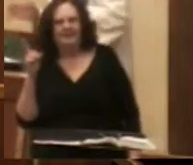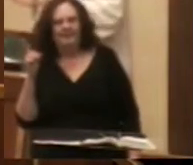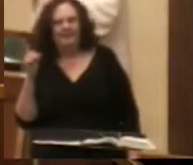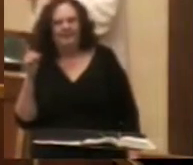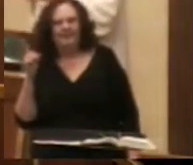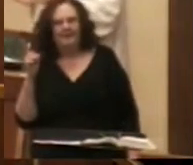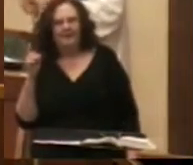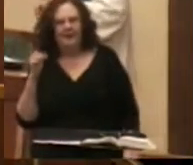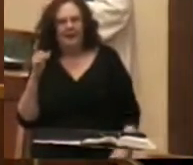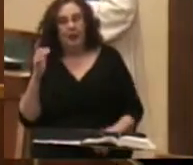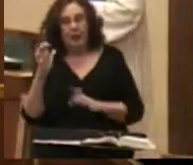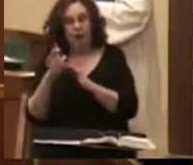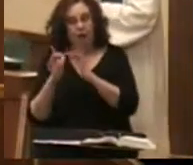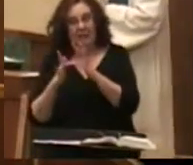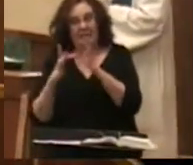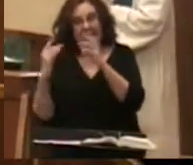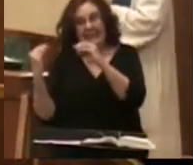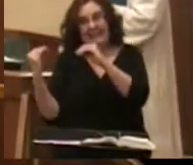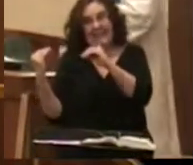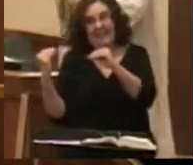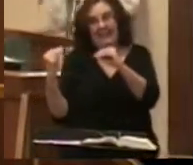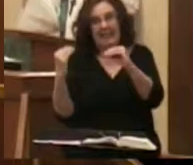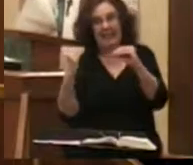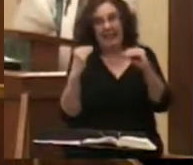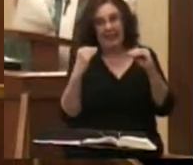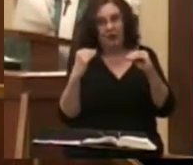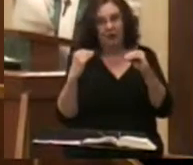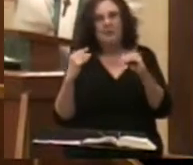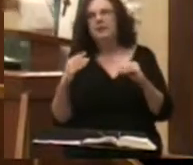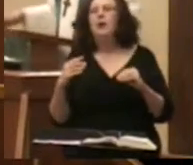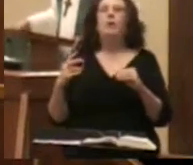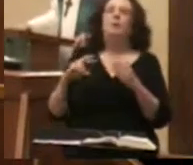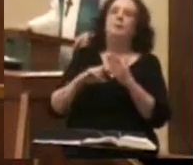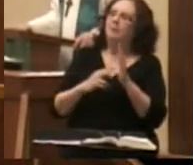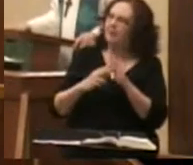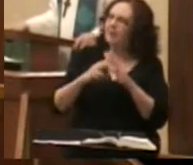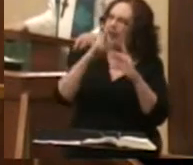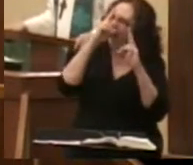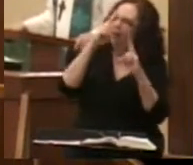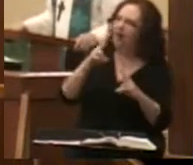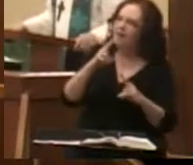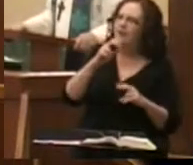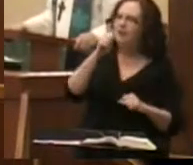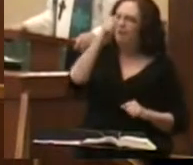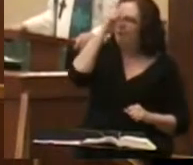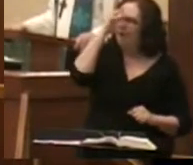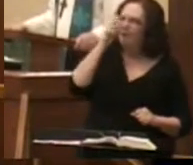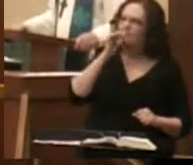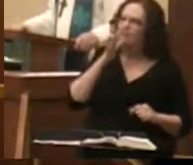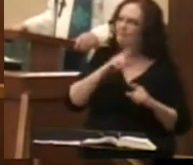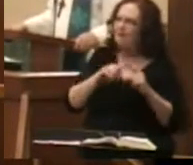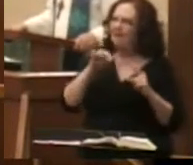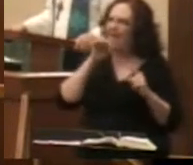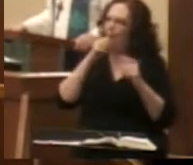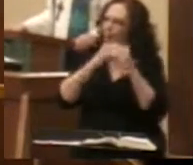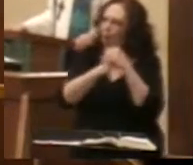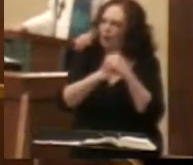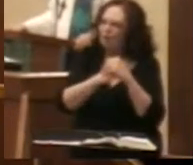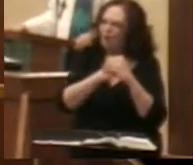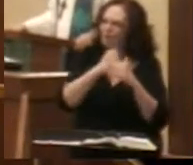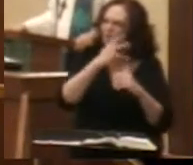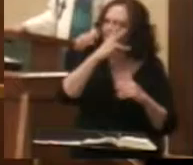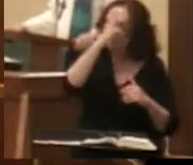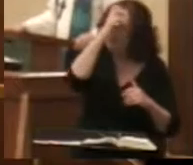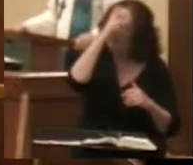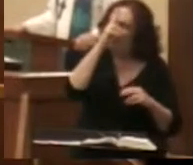And so Jesus teaches here what it means to honor father and mother but not to worship them. To honor family